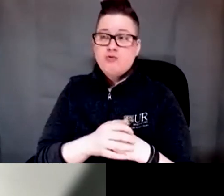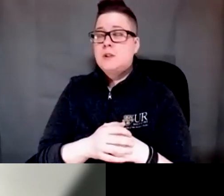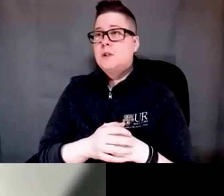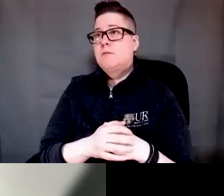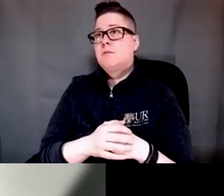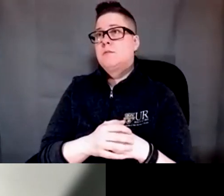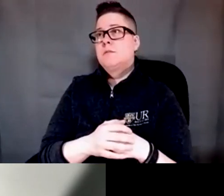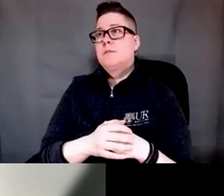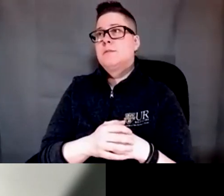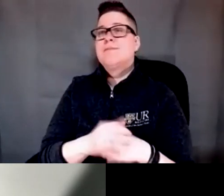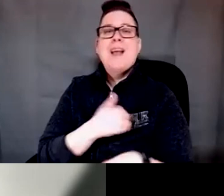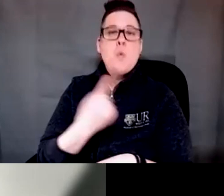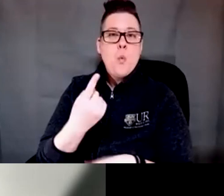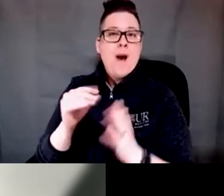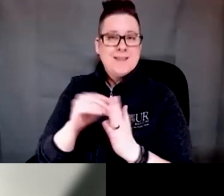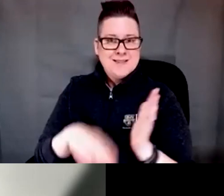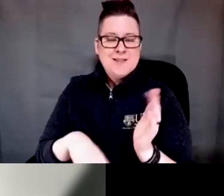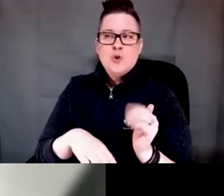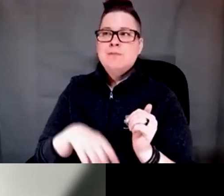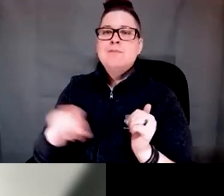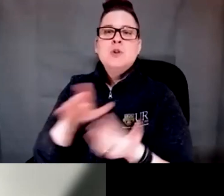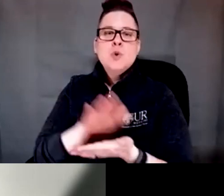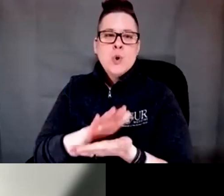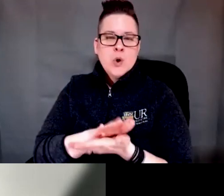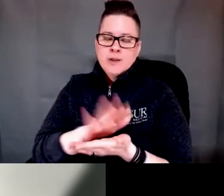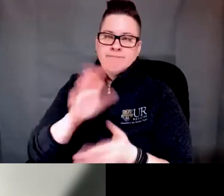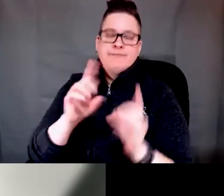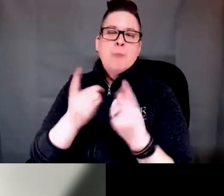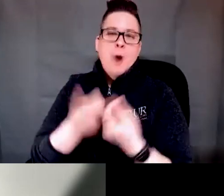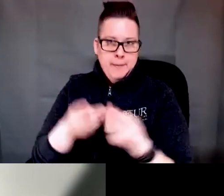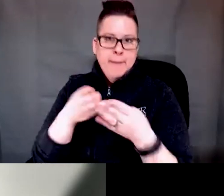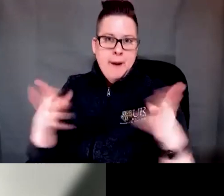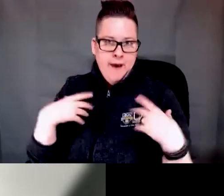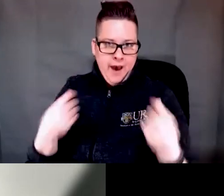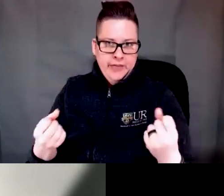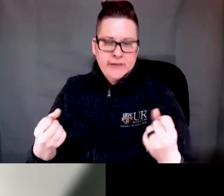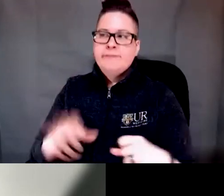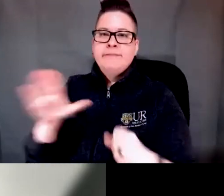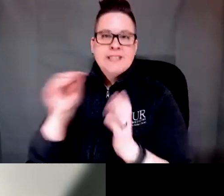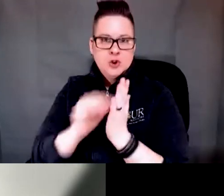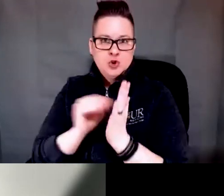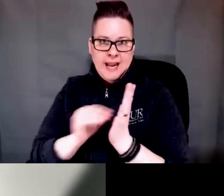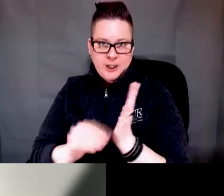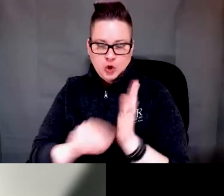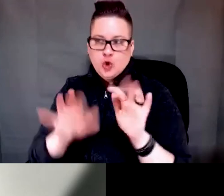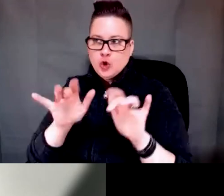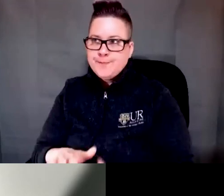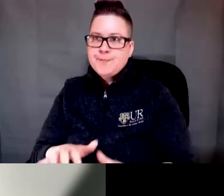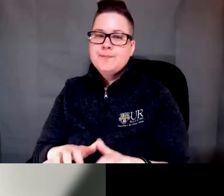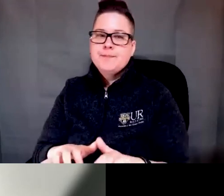there was a student in the public health in the department of public health whose dissertation I was a